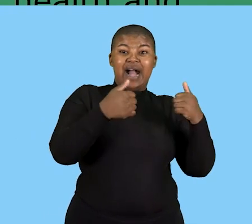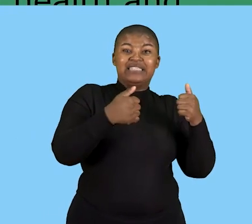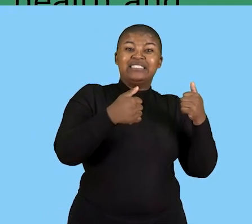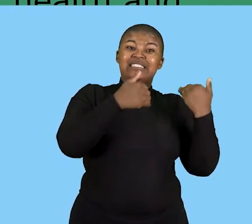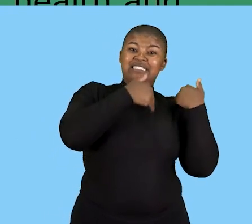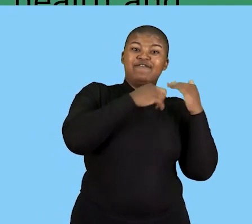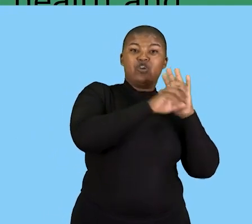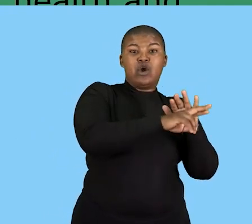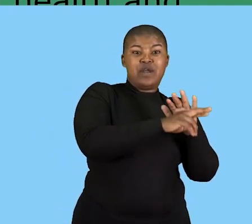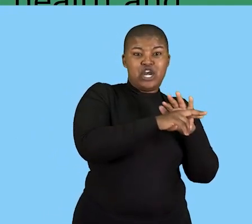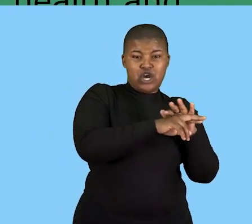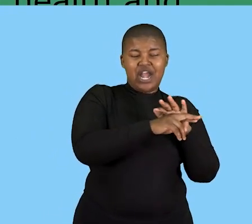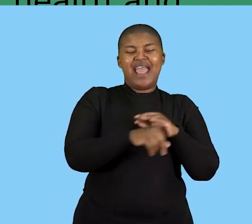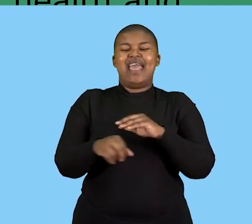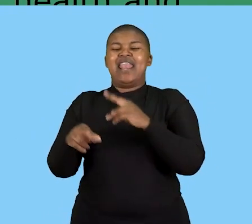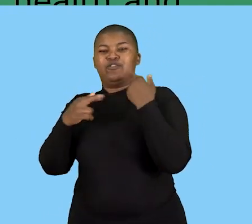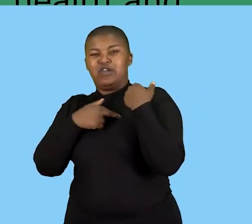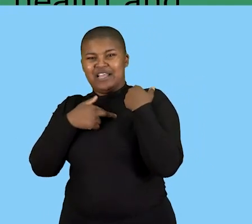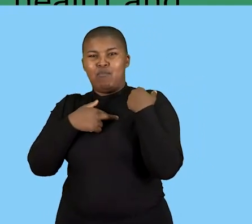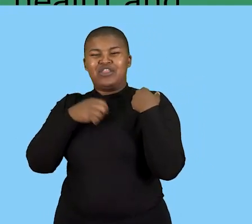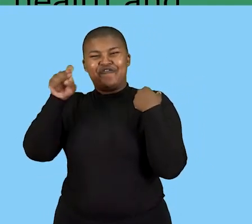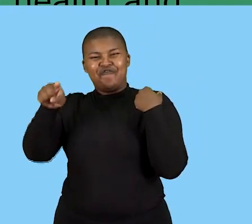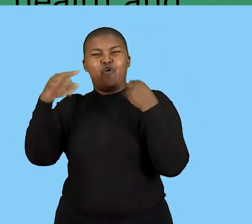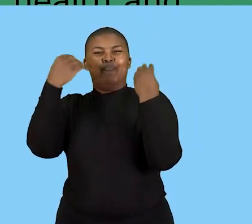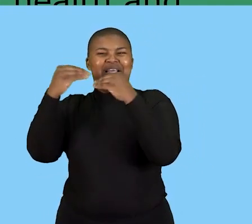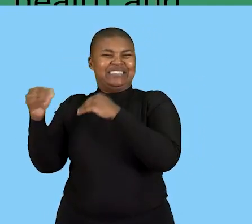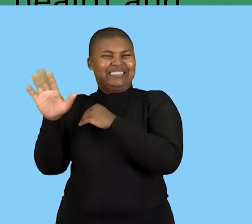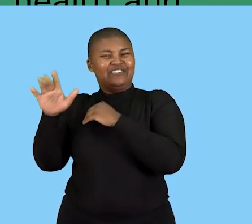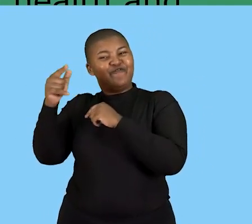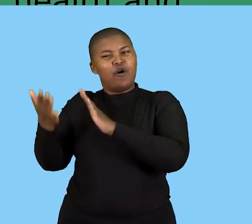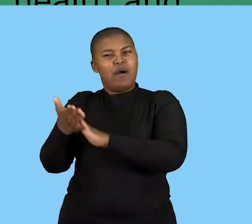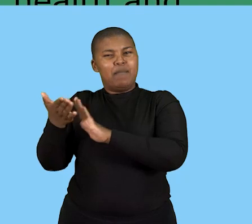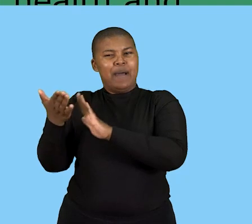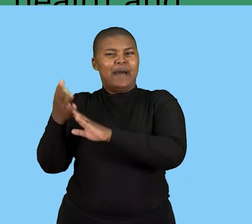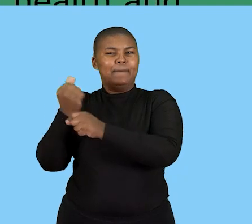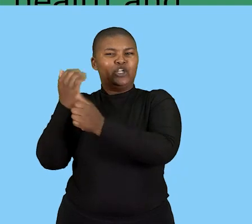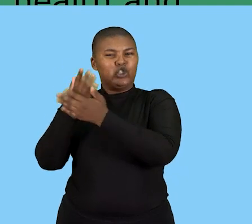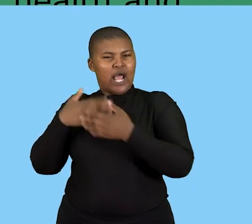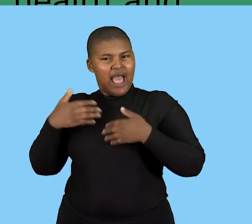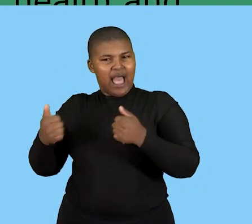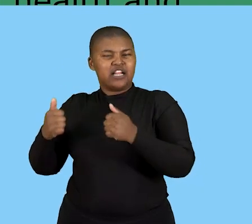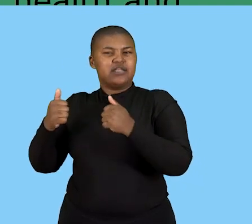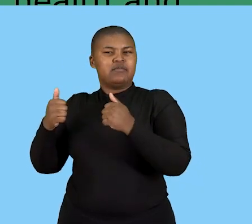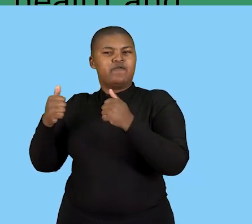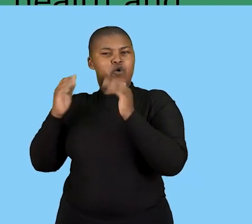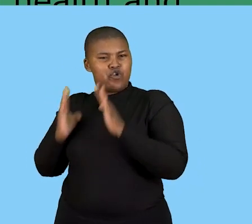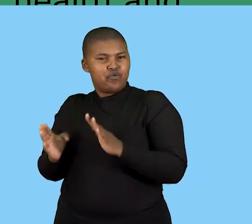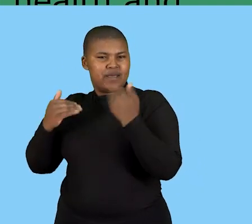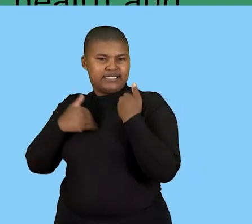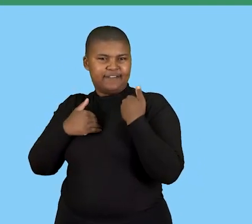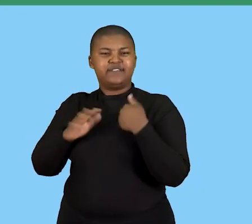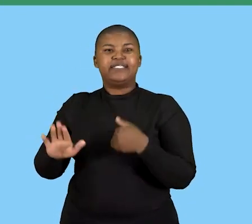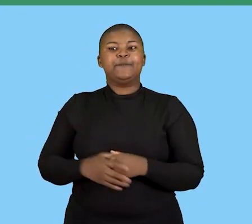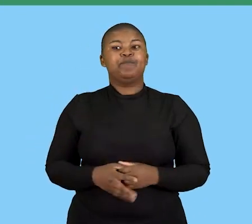representative with the responsibility of the employer in promoting human health and safety. Again, that is another challenge over there.